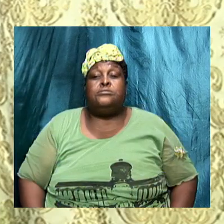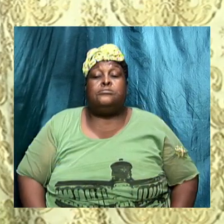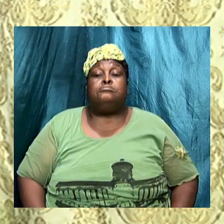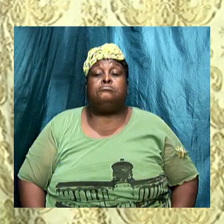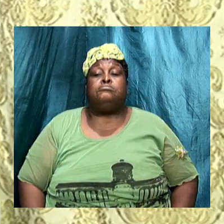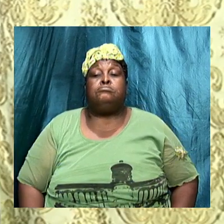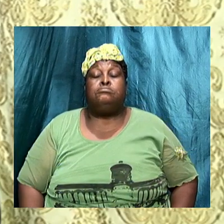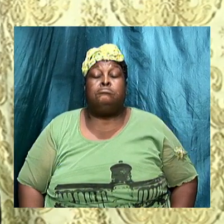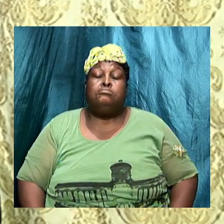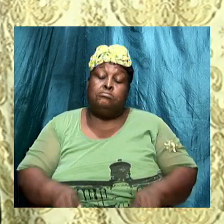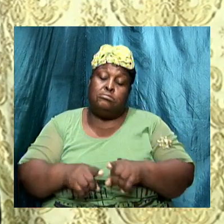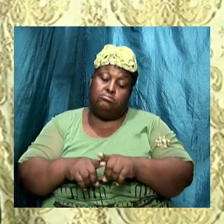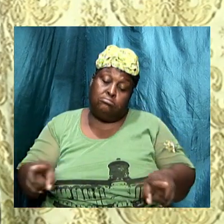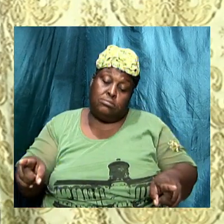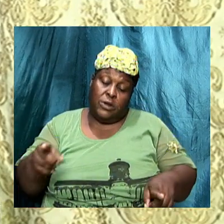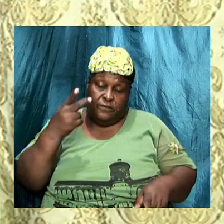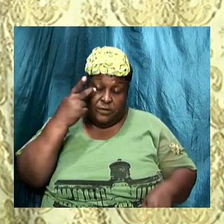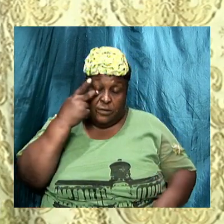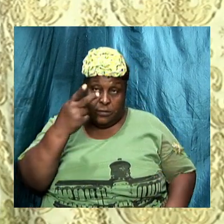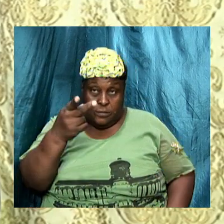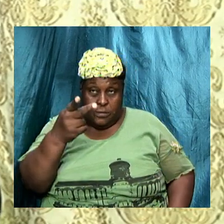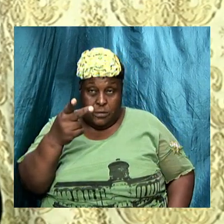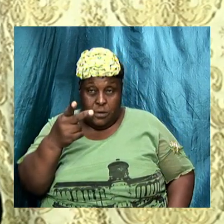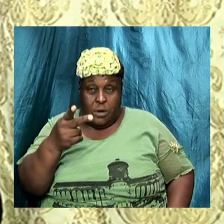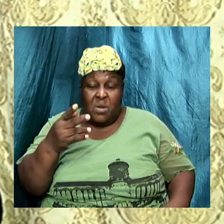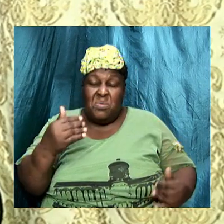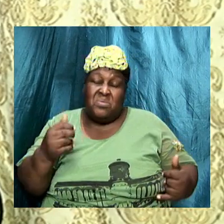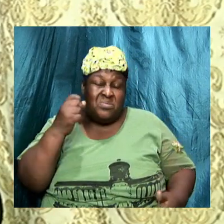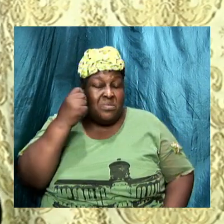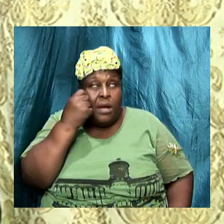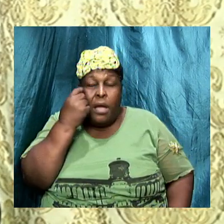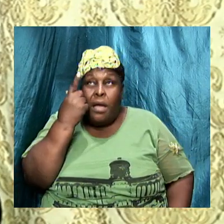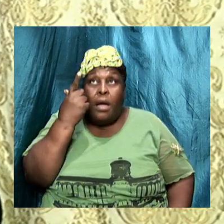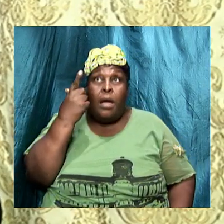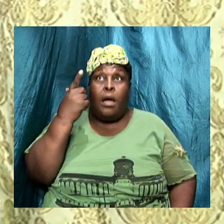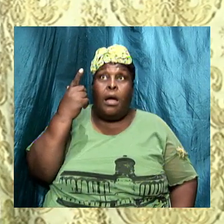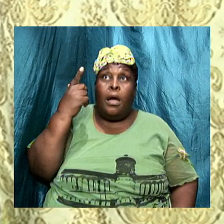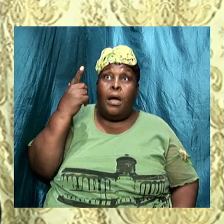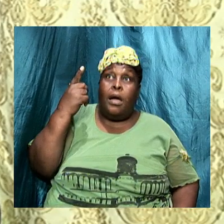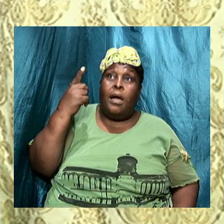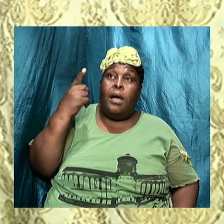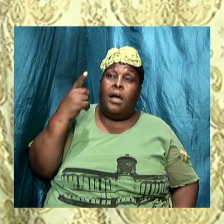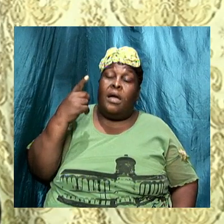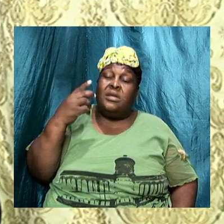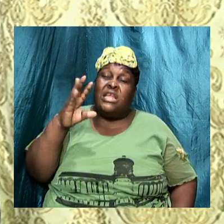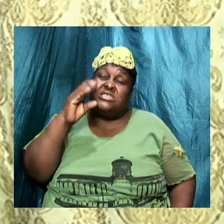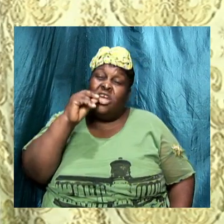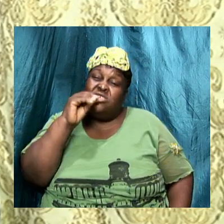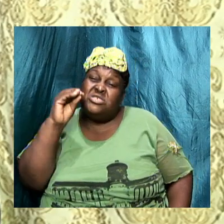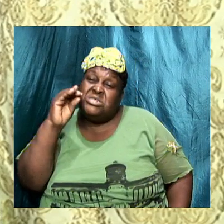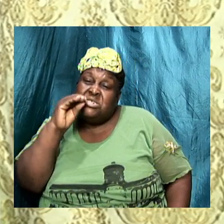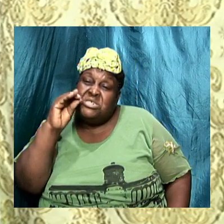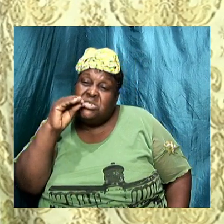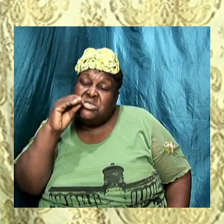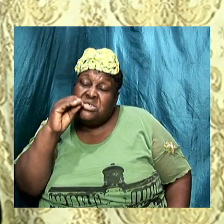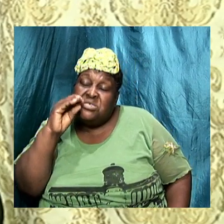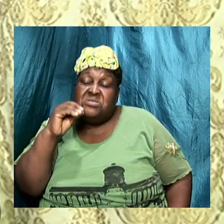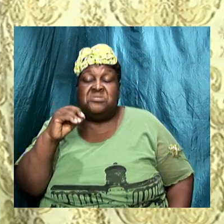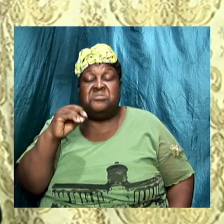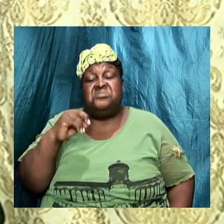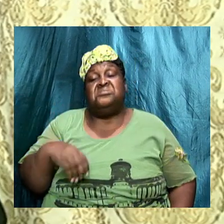have different views it is no surprise that they argued over certain teachings